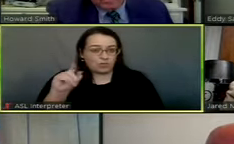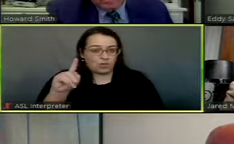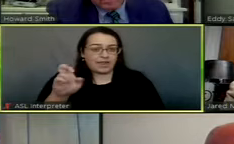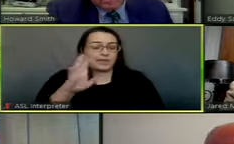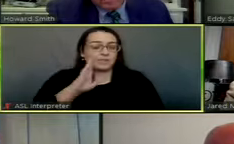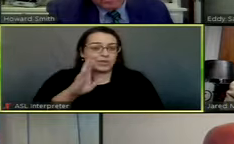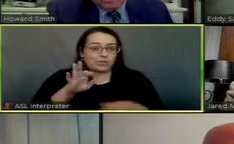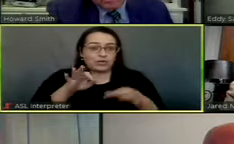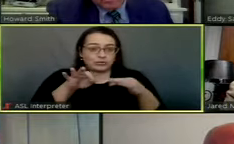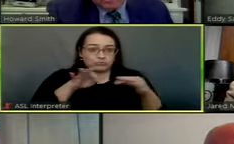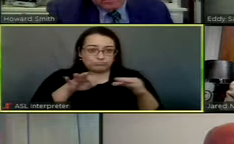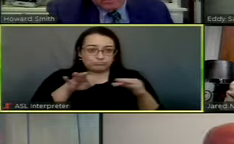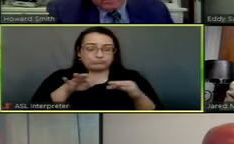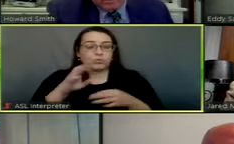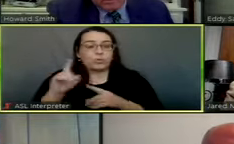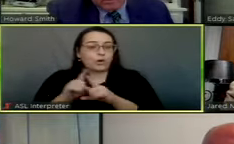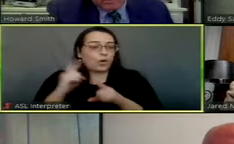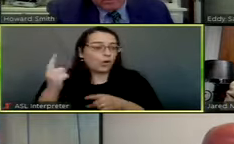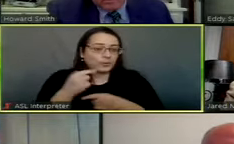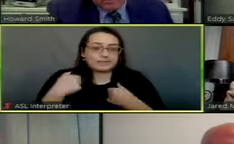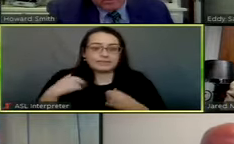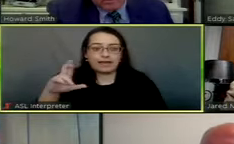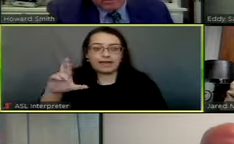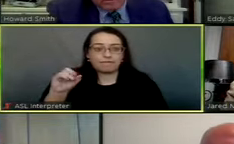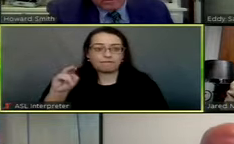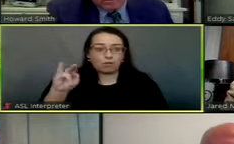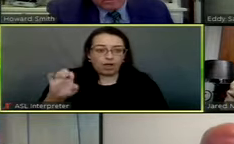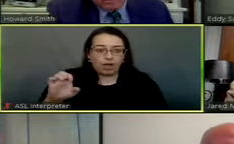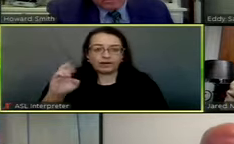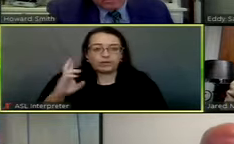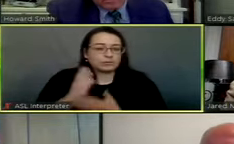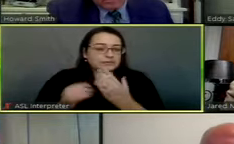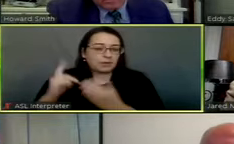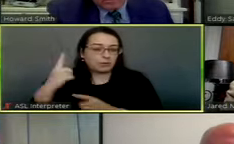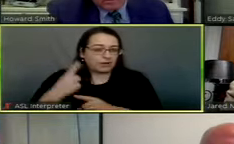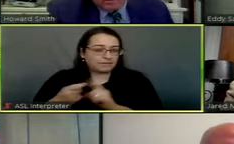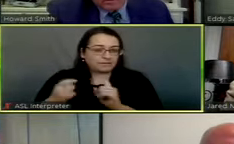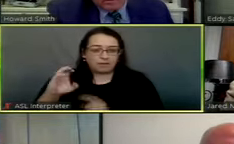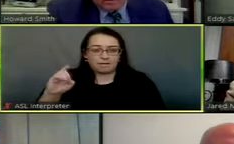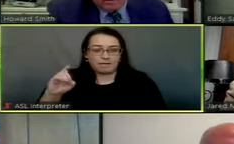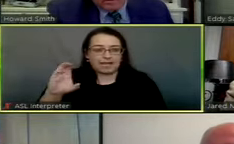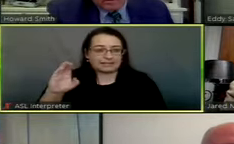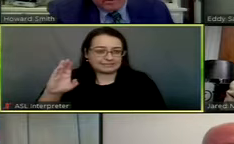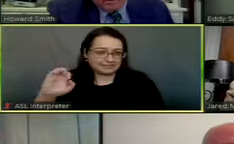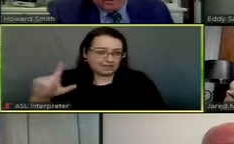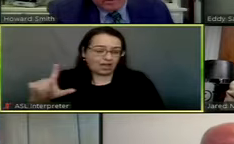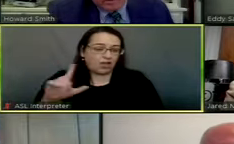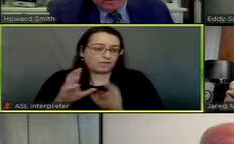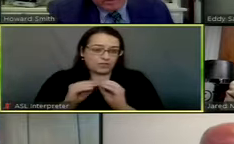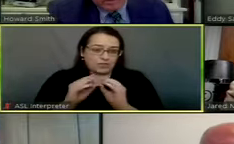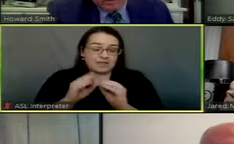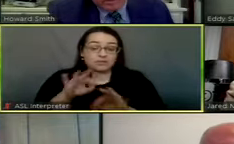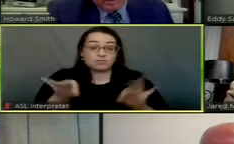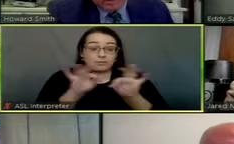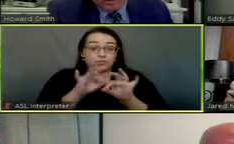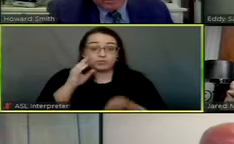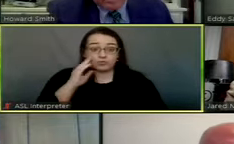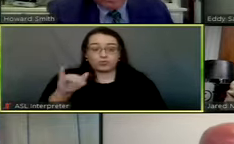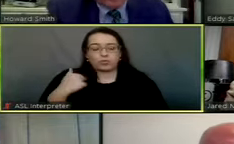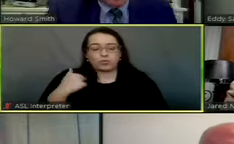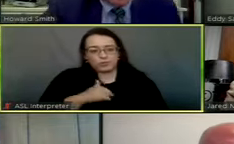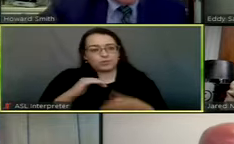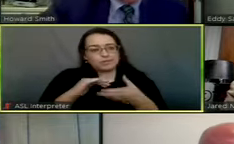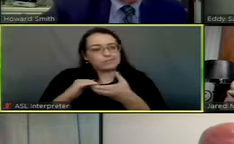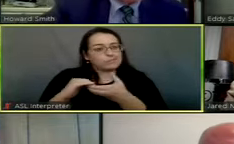explanations. We always have Ronnie Walker or somebody else from XL with us on these calls or meetings because it's important for everyone to know that we are partners